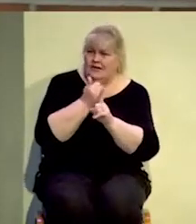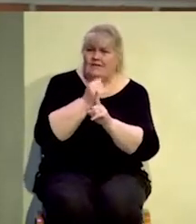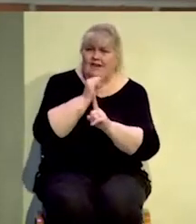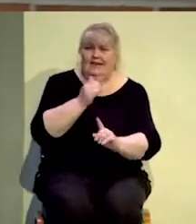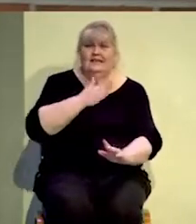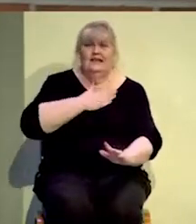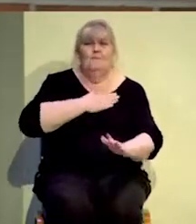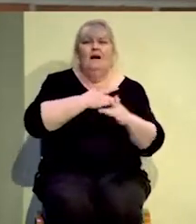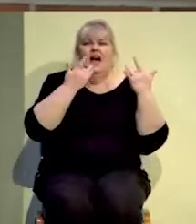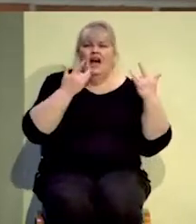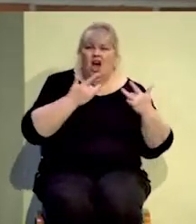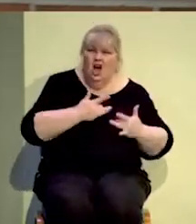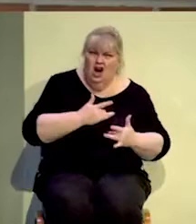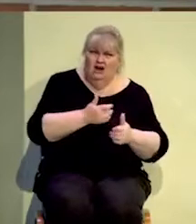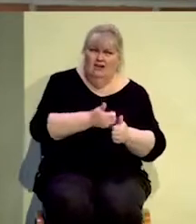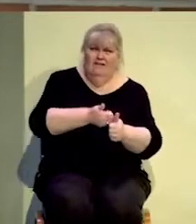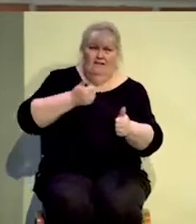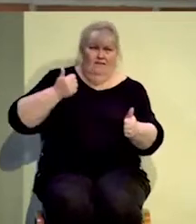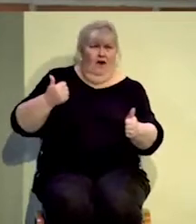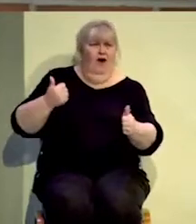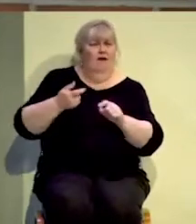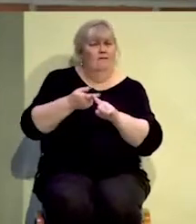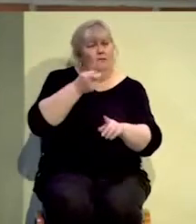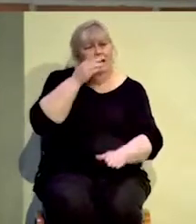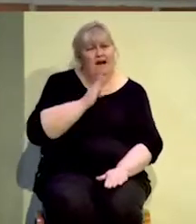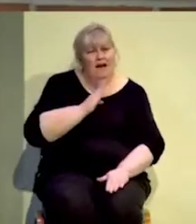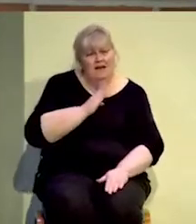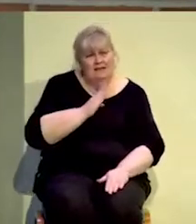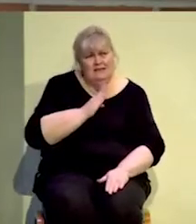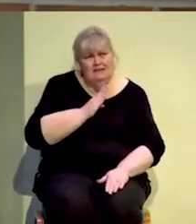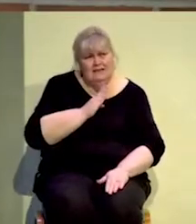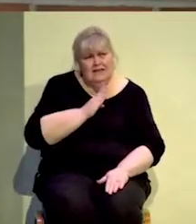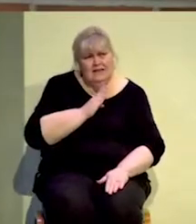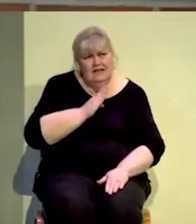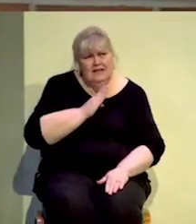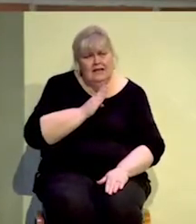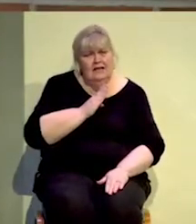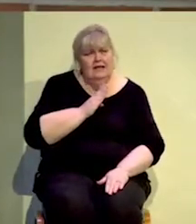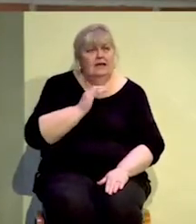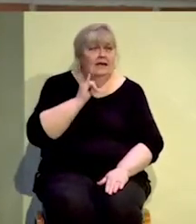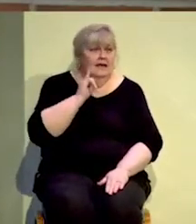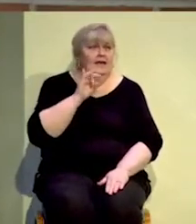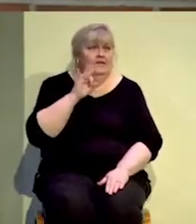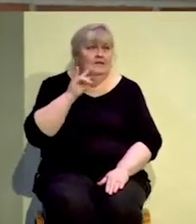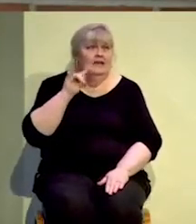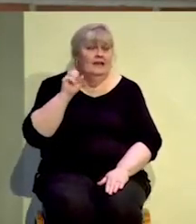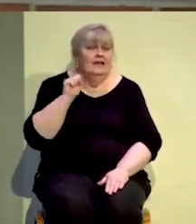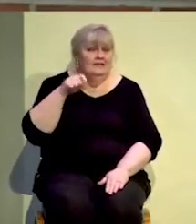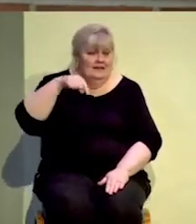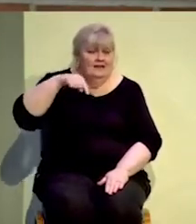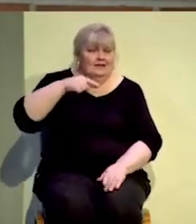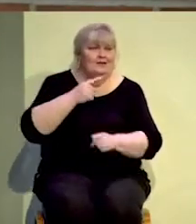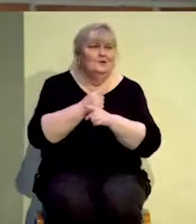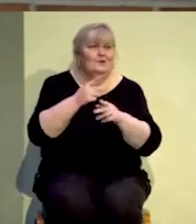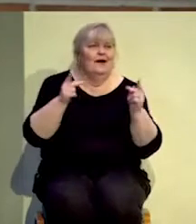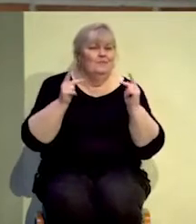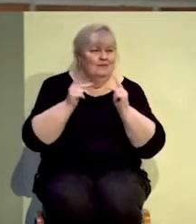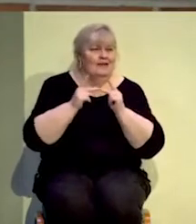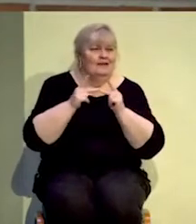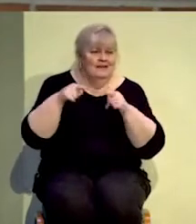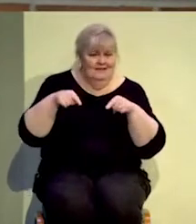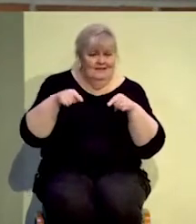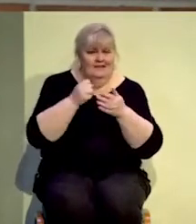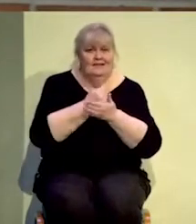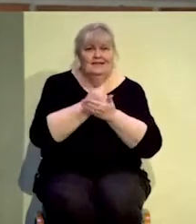my heart far from God? And if it is, you're in the right place. This is a safe